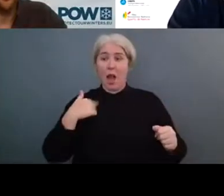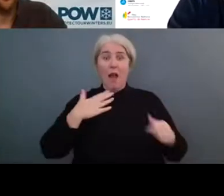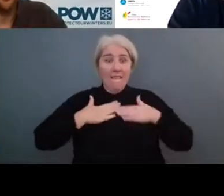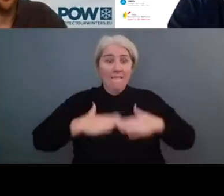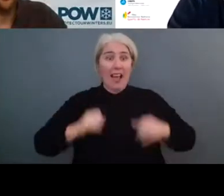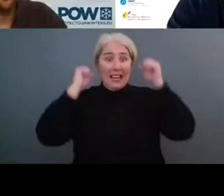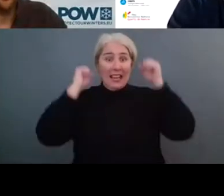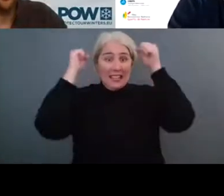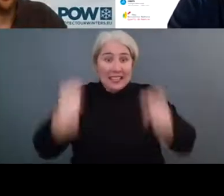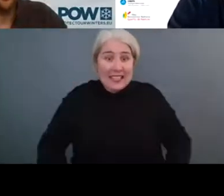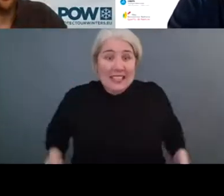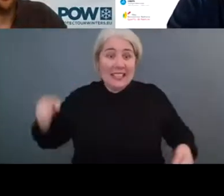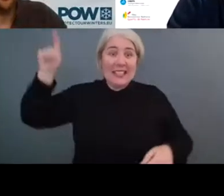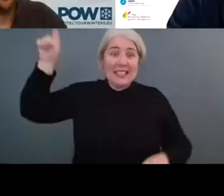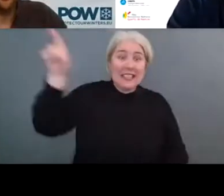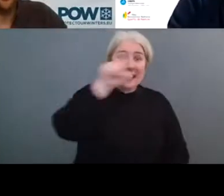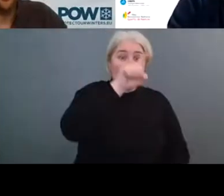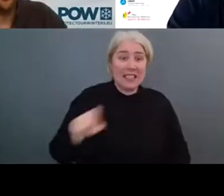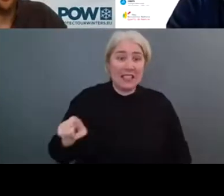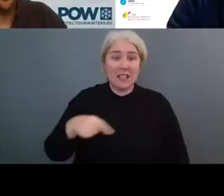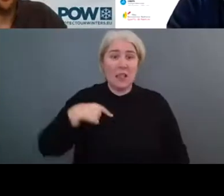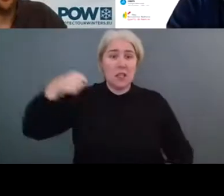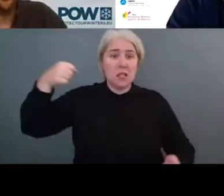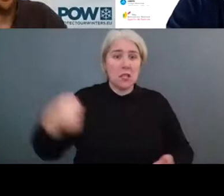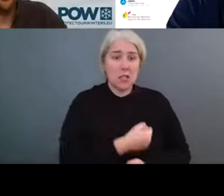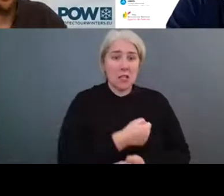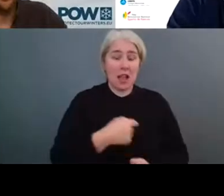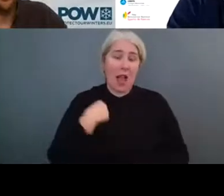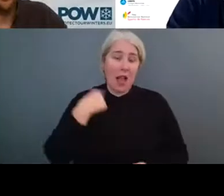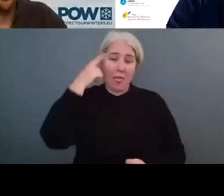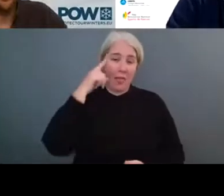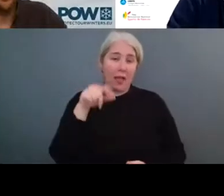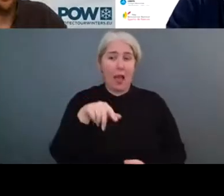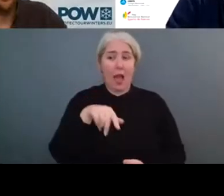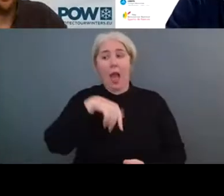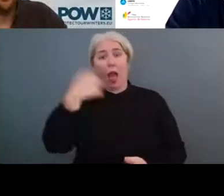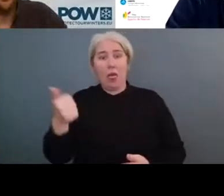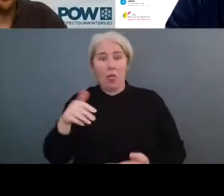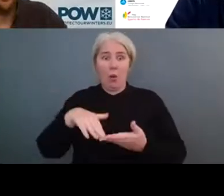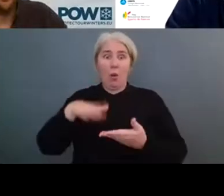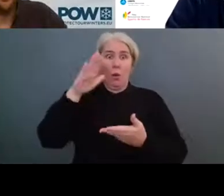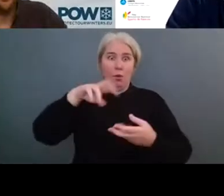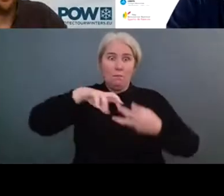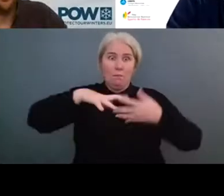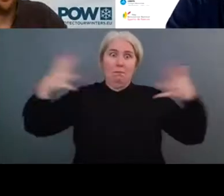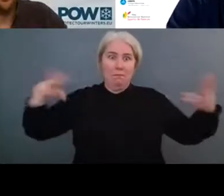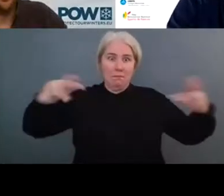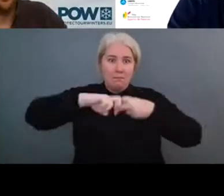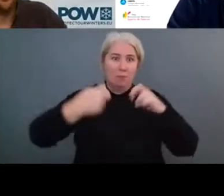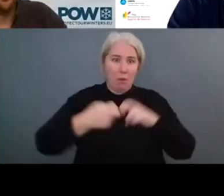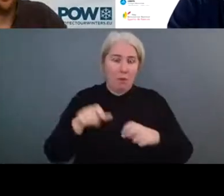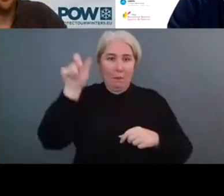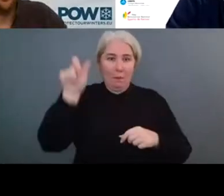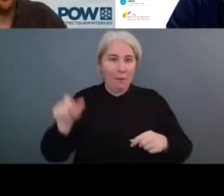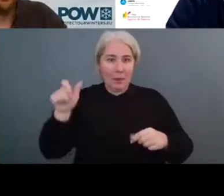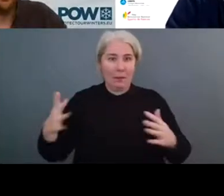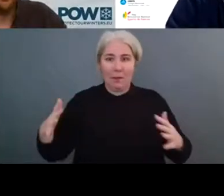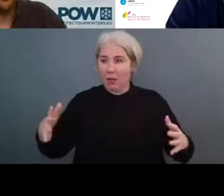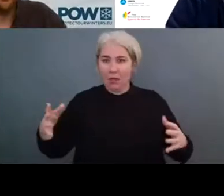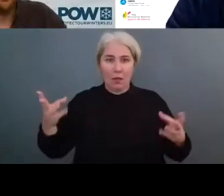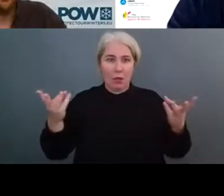our daily life. Yeah, I just agree with everything that has been has been said of myself. In my